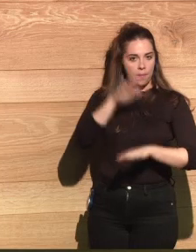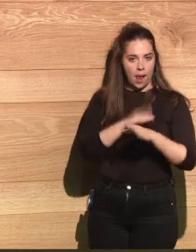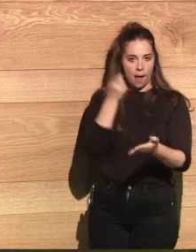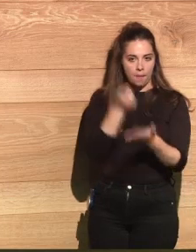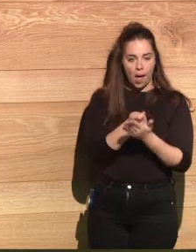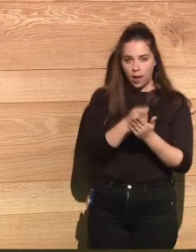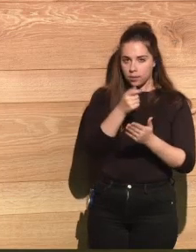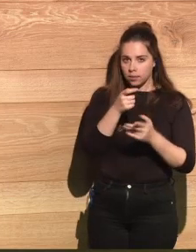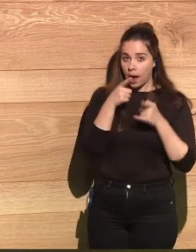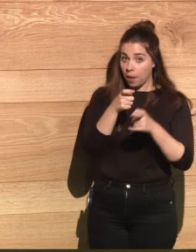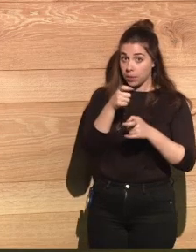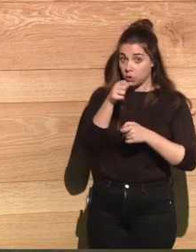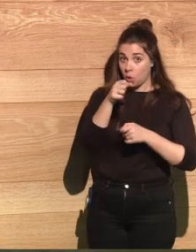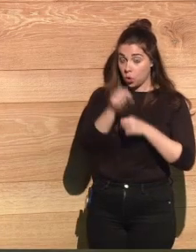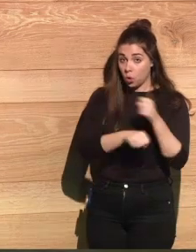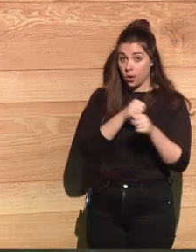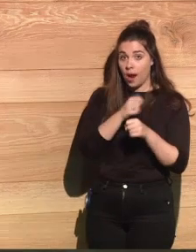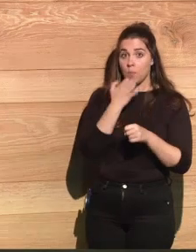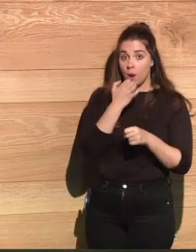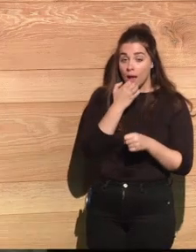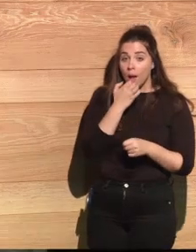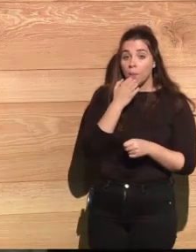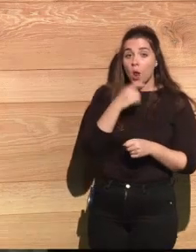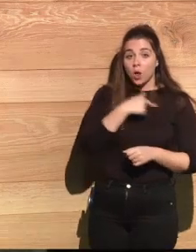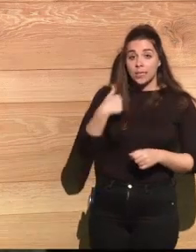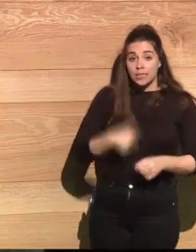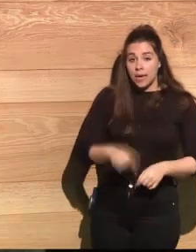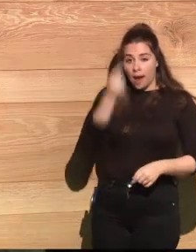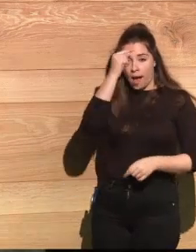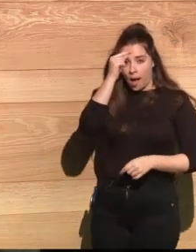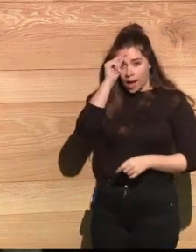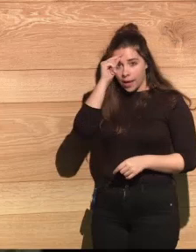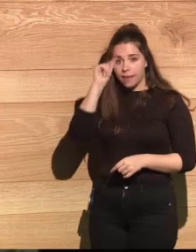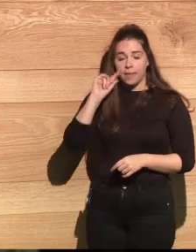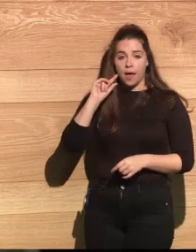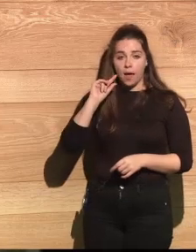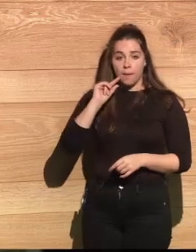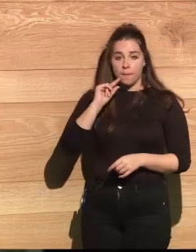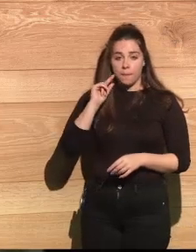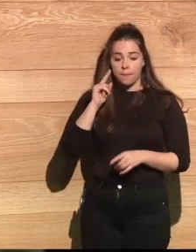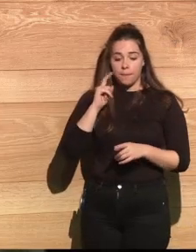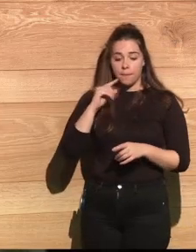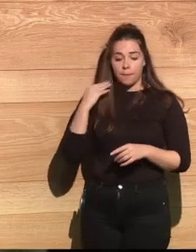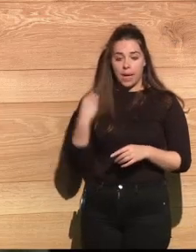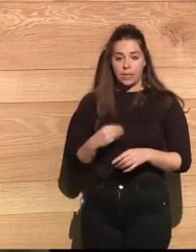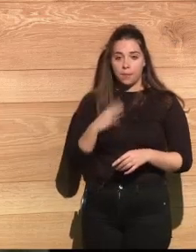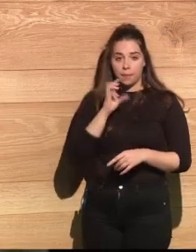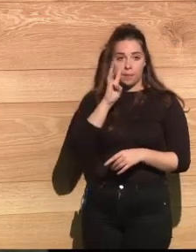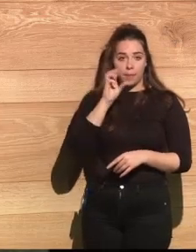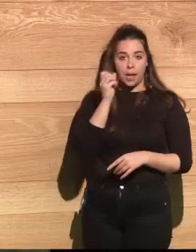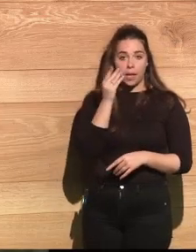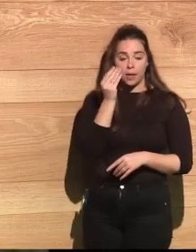the rest of the world hostage and they keep on investing. Biggest countries, China, Pakistan, India, Russia, and the